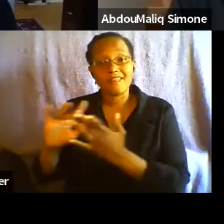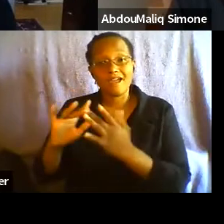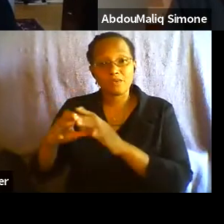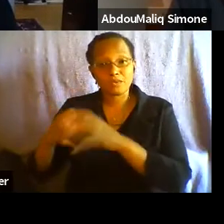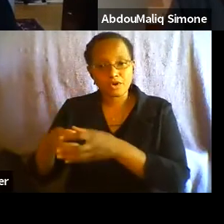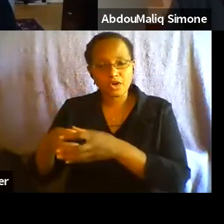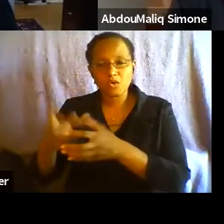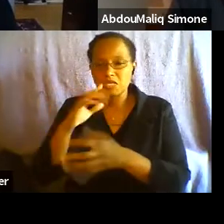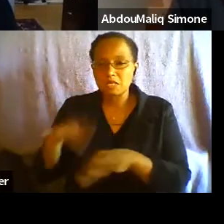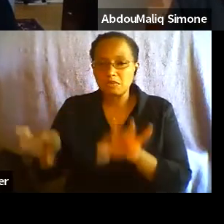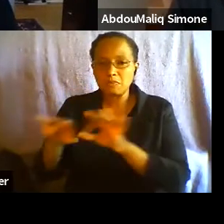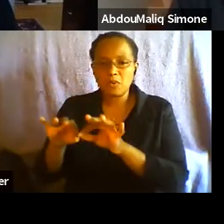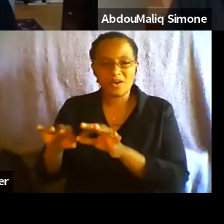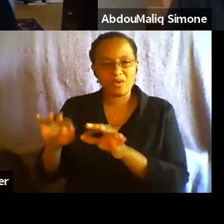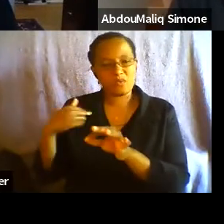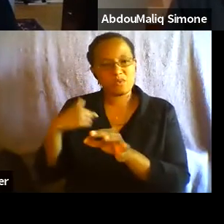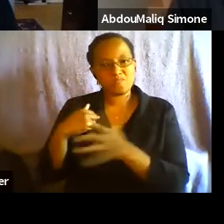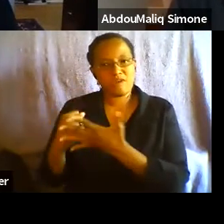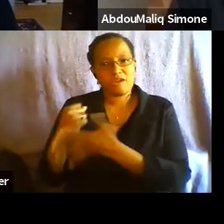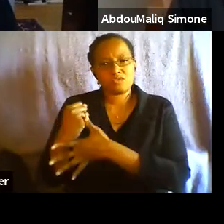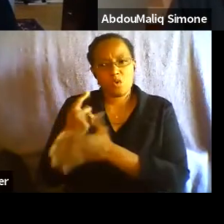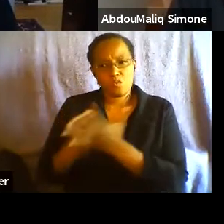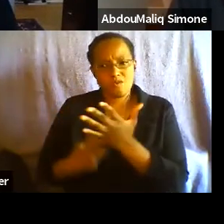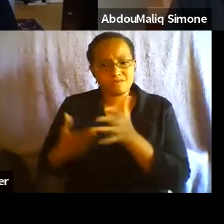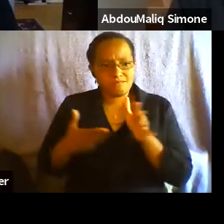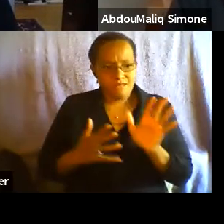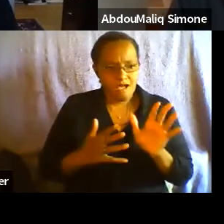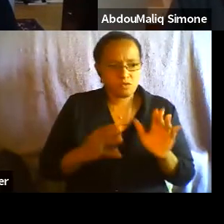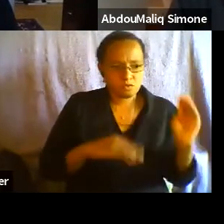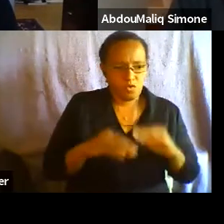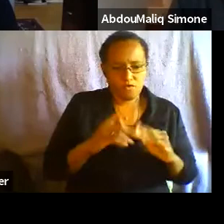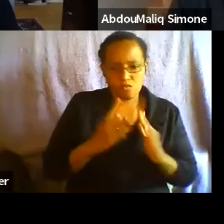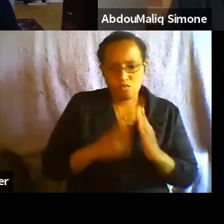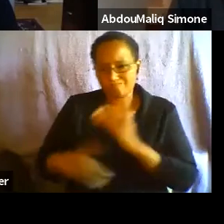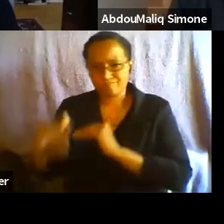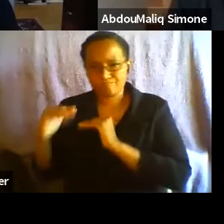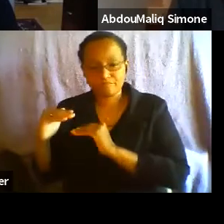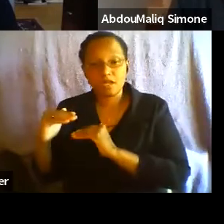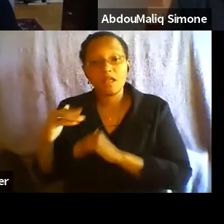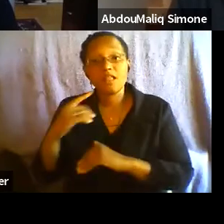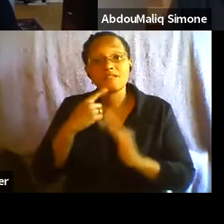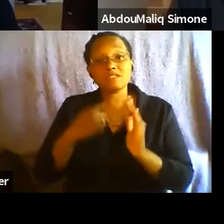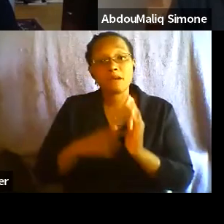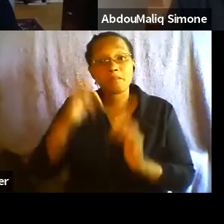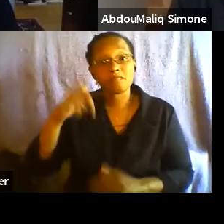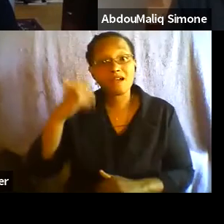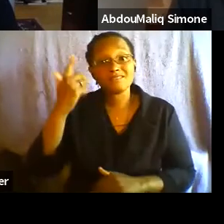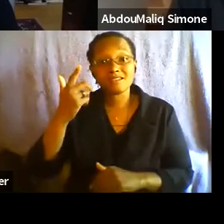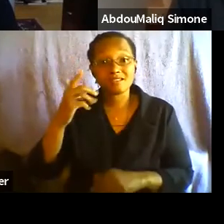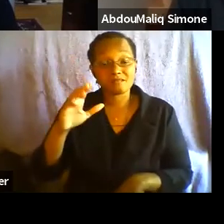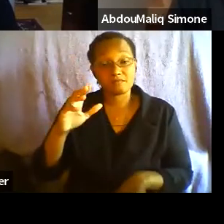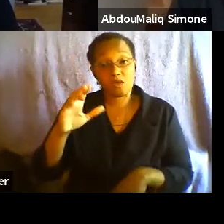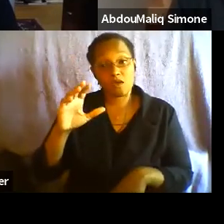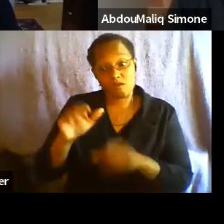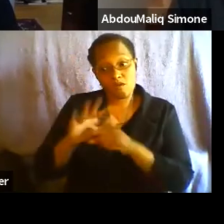how we're thinking about it. When the COVID-19 pandemic hit London, there were a lot of mutual aid groups that came up.